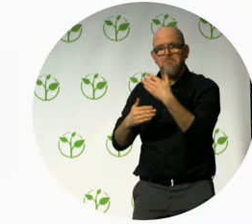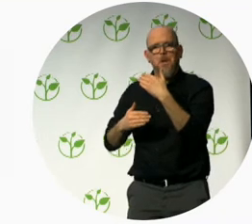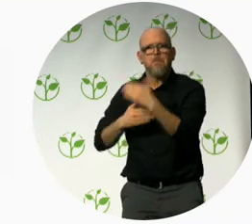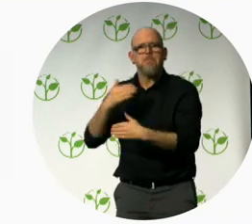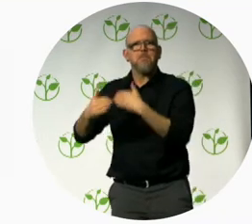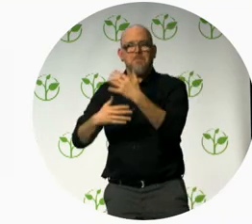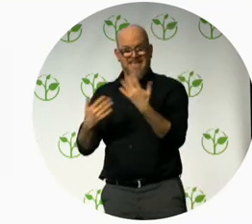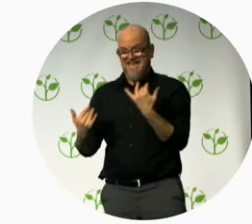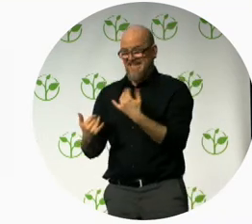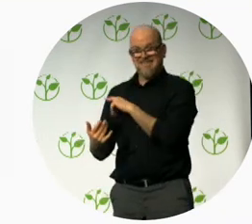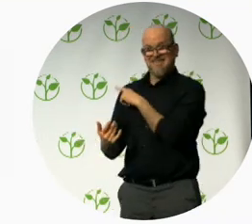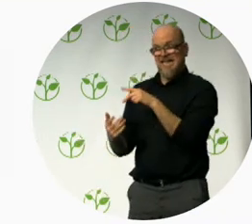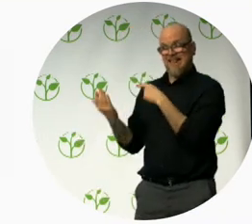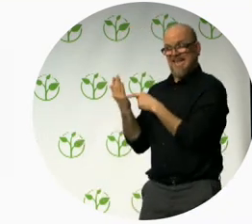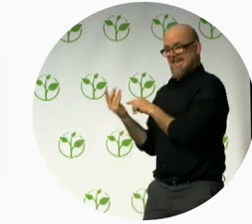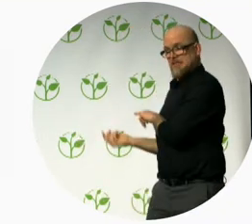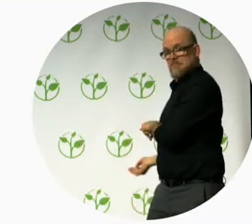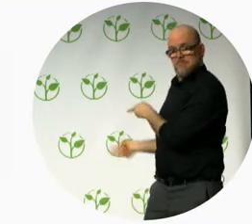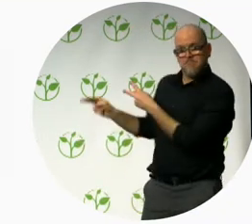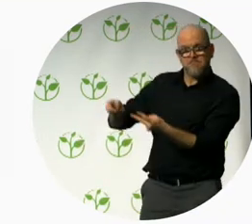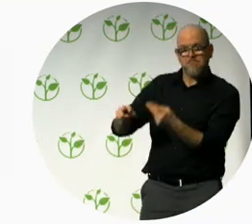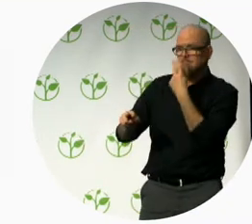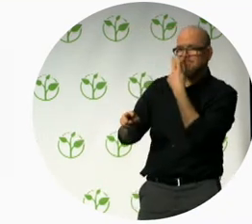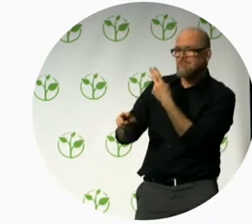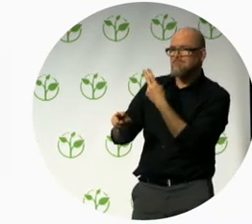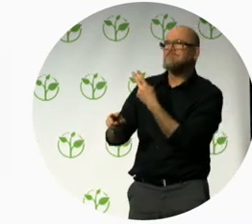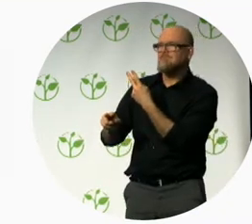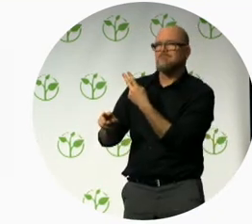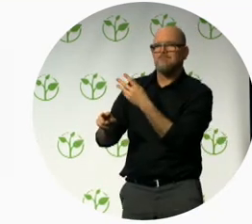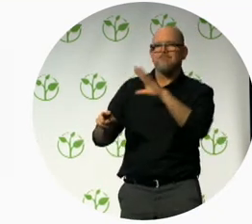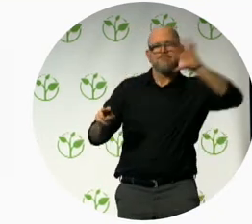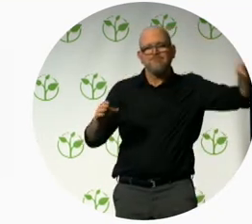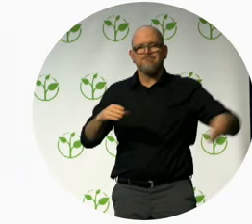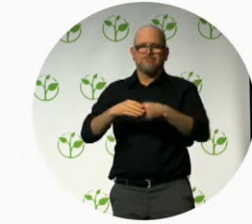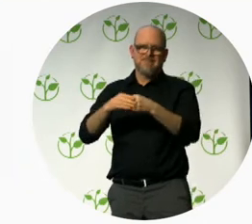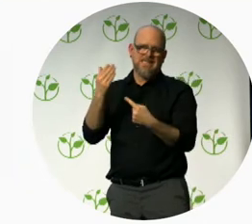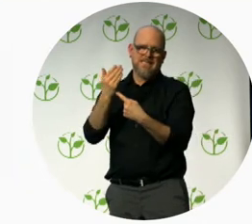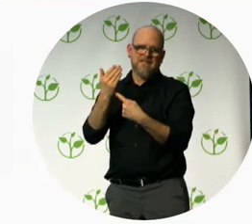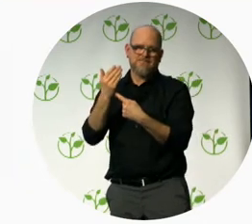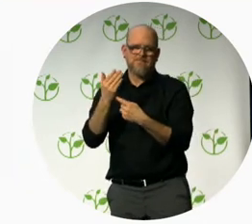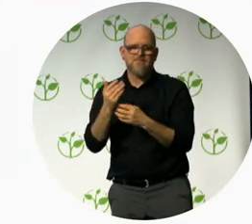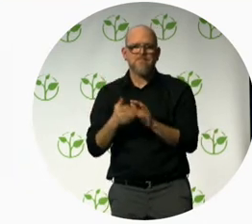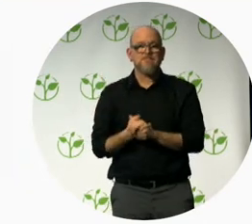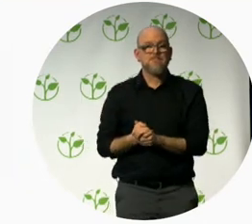retroactively deal with accessibility but rather tackle it in the present.